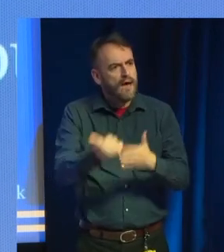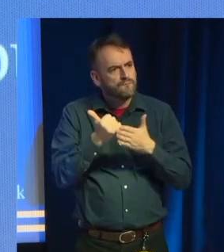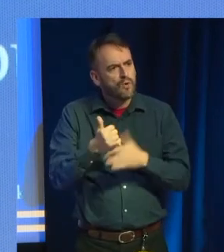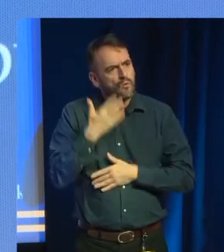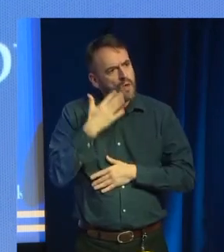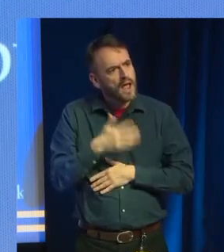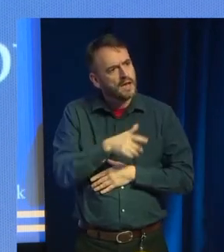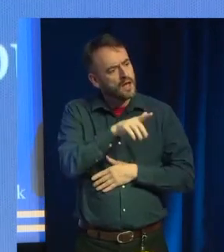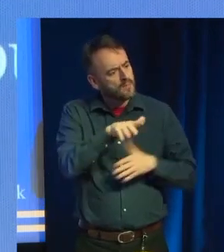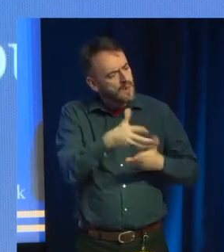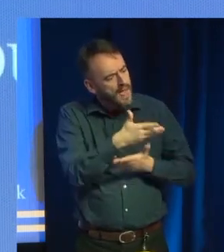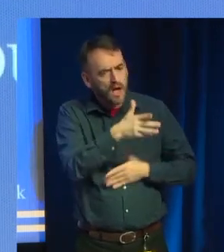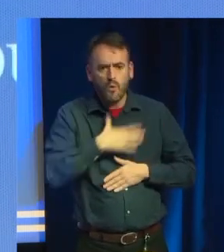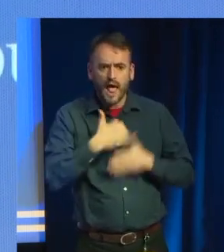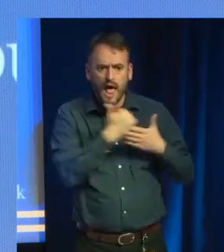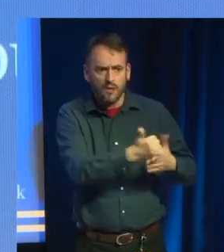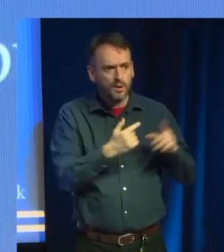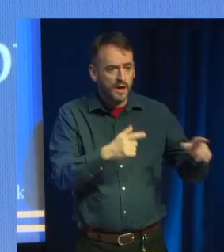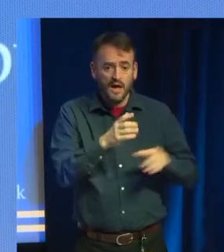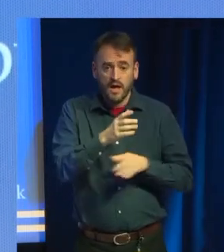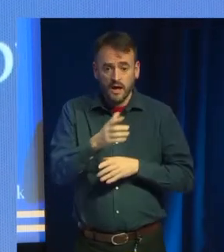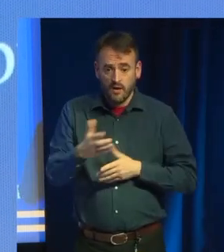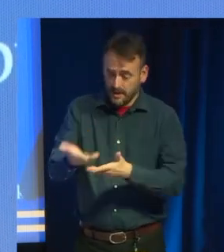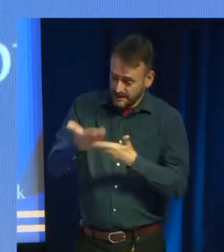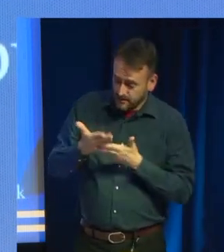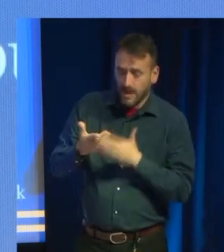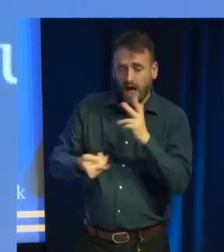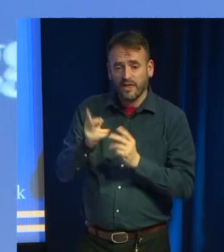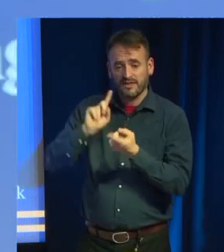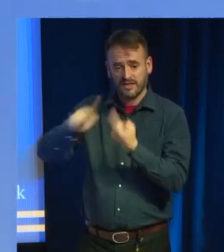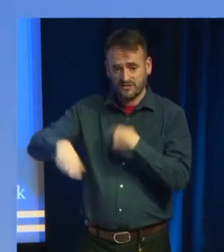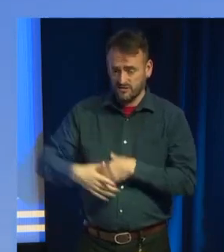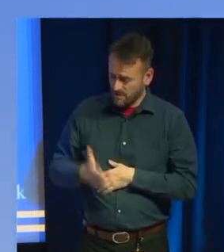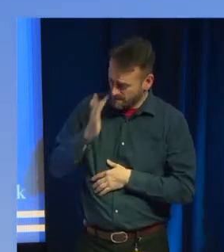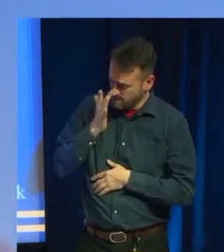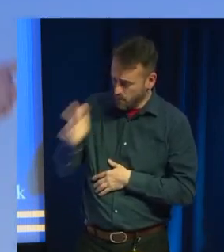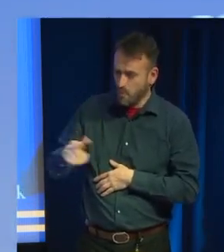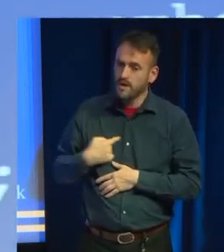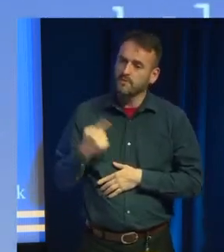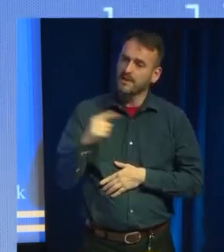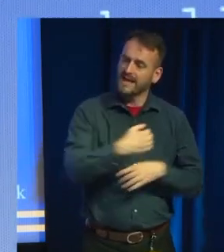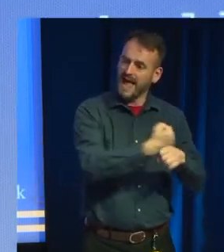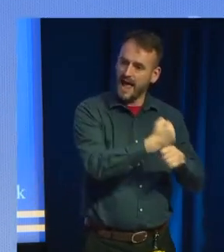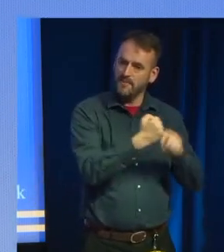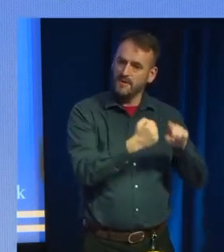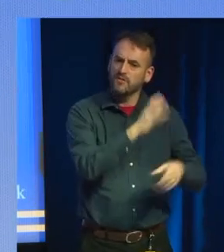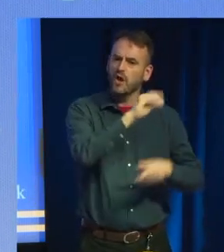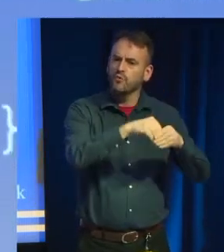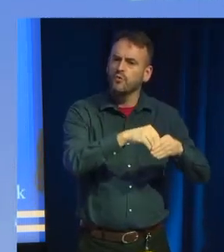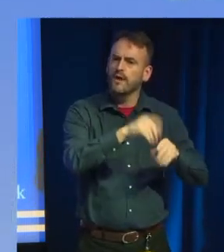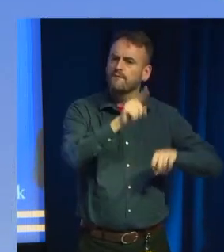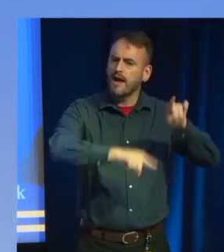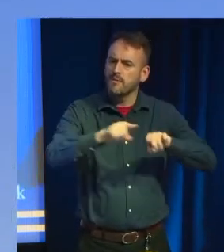this? Which I thought was a whole load of fooey. So what I did, I went back to my game. I put a variable in it which says, in review.